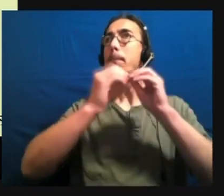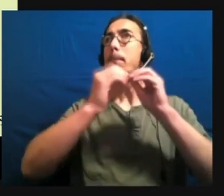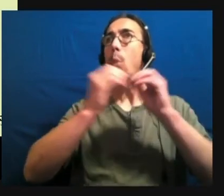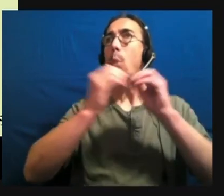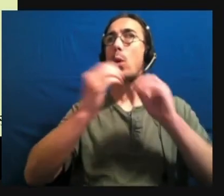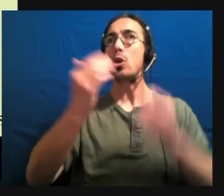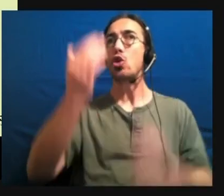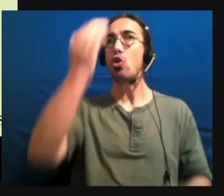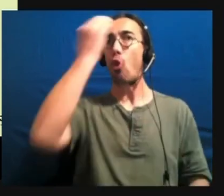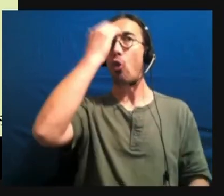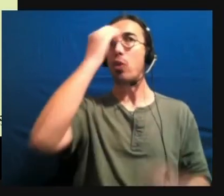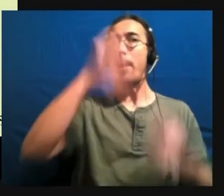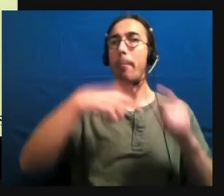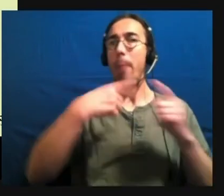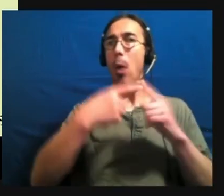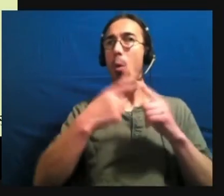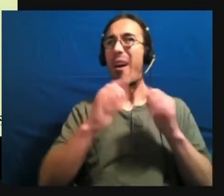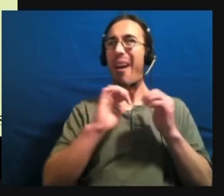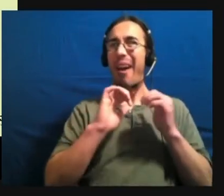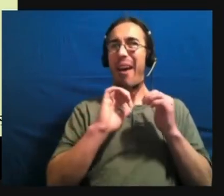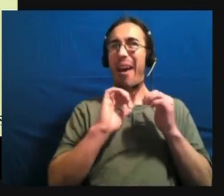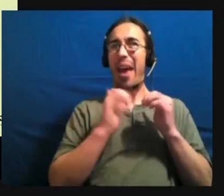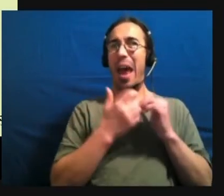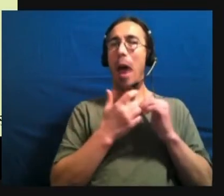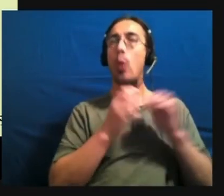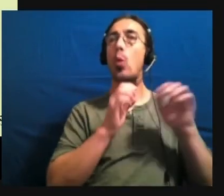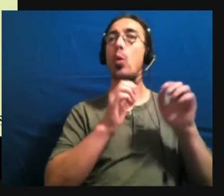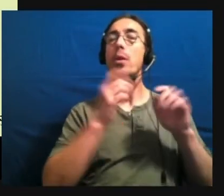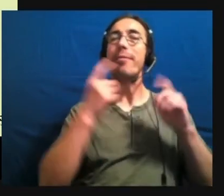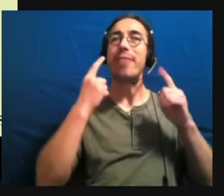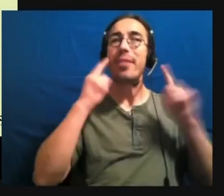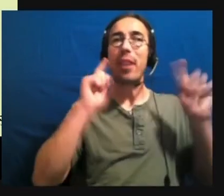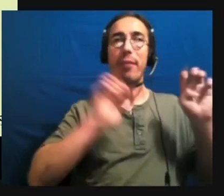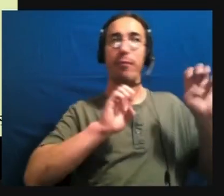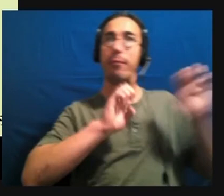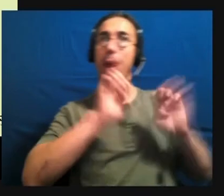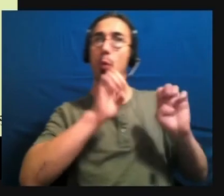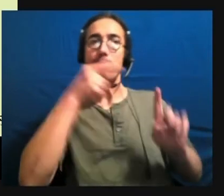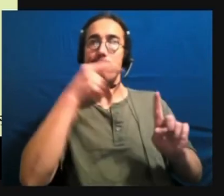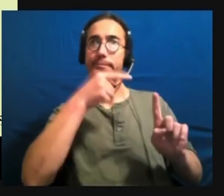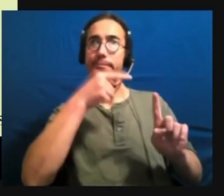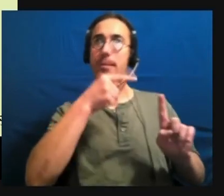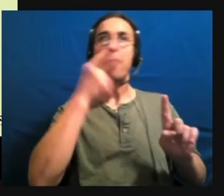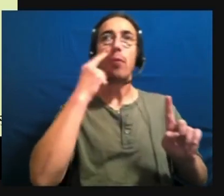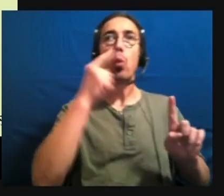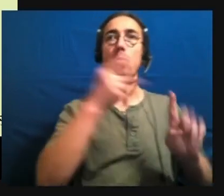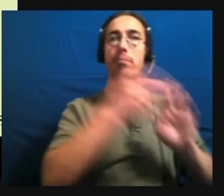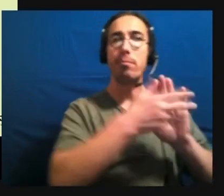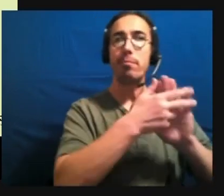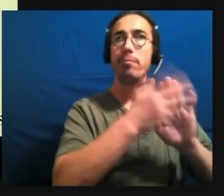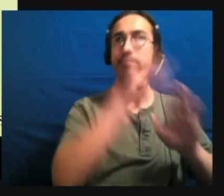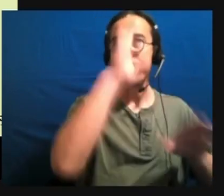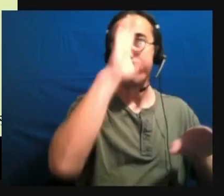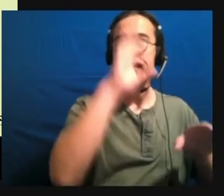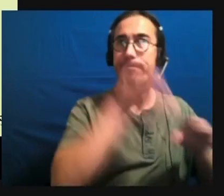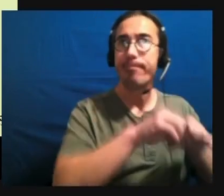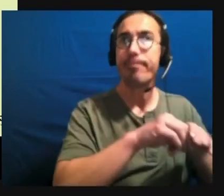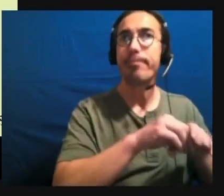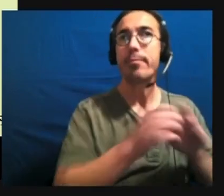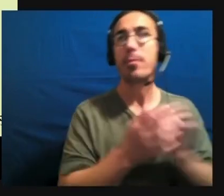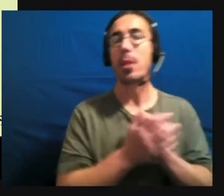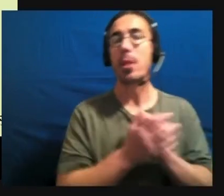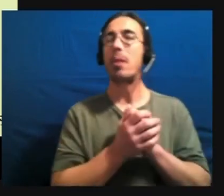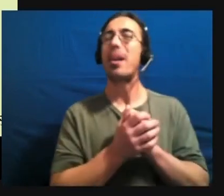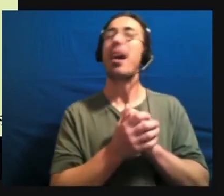about how to do effective, um, you know, reasonable cost